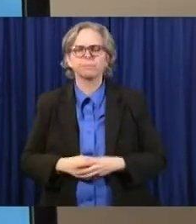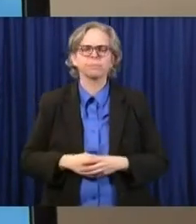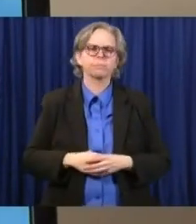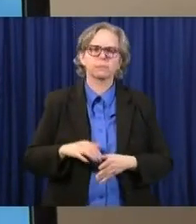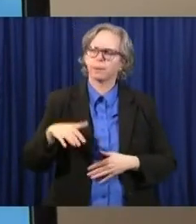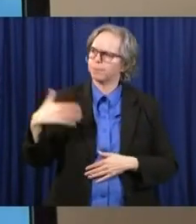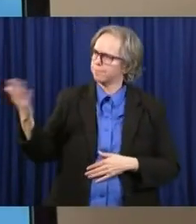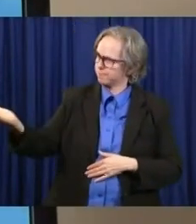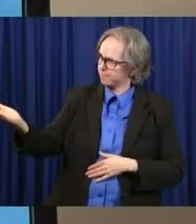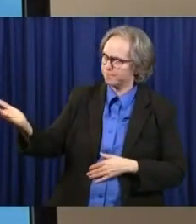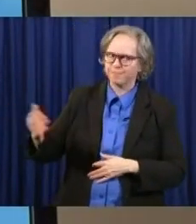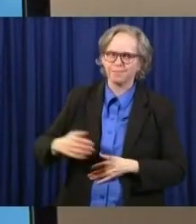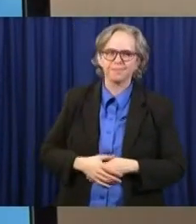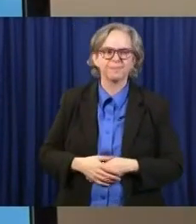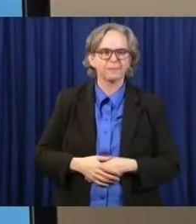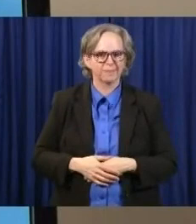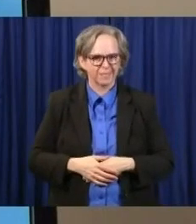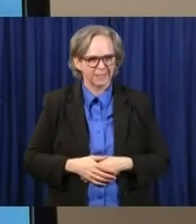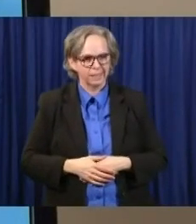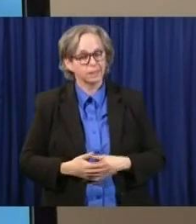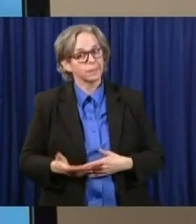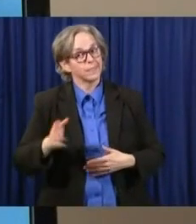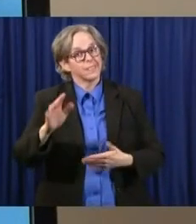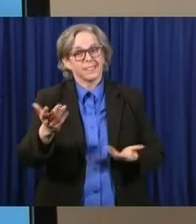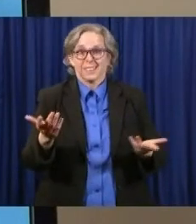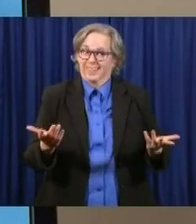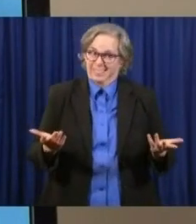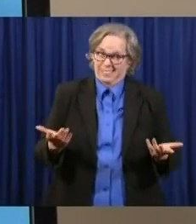And again, continuing giving you those...